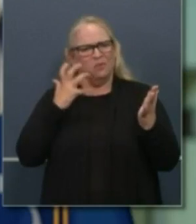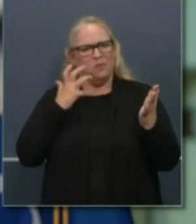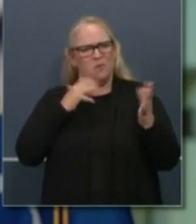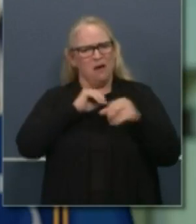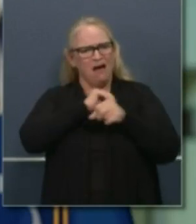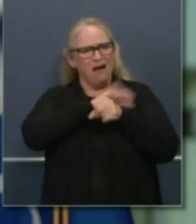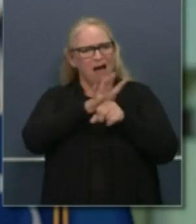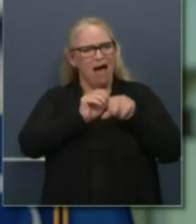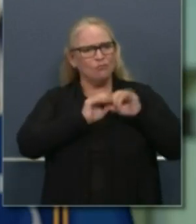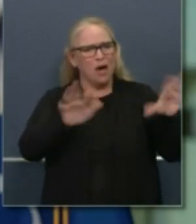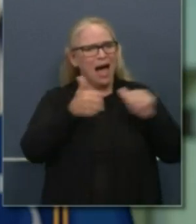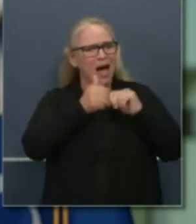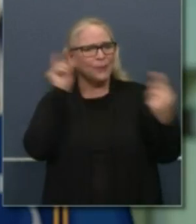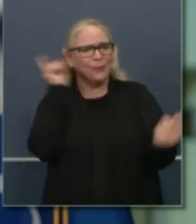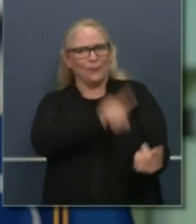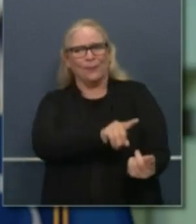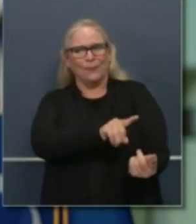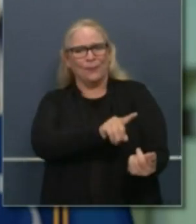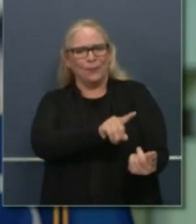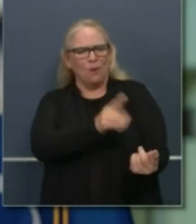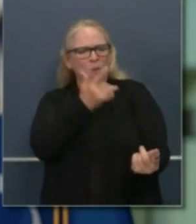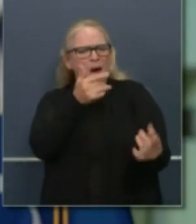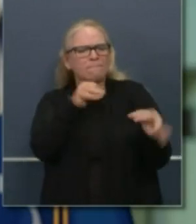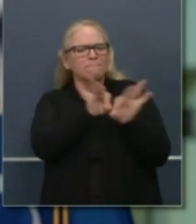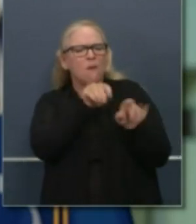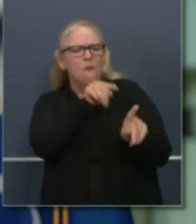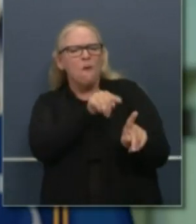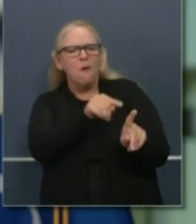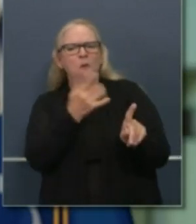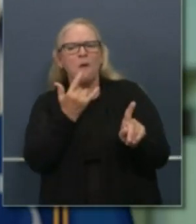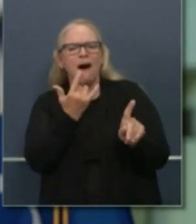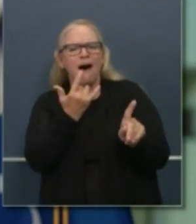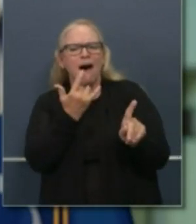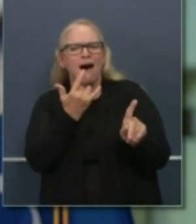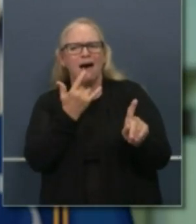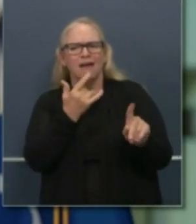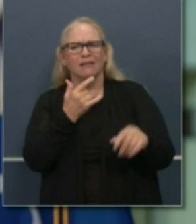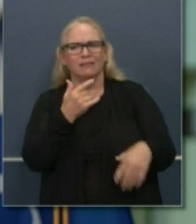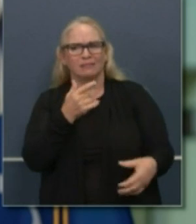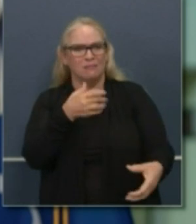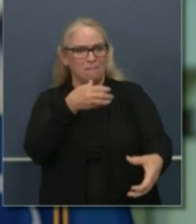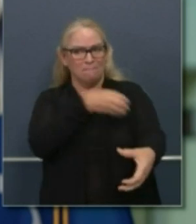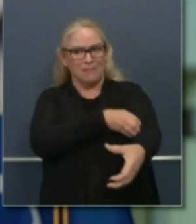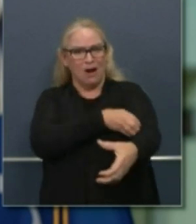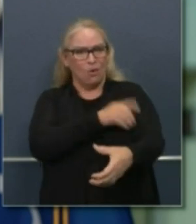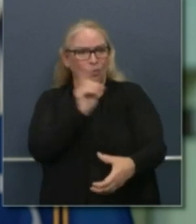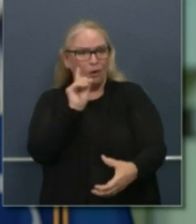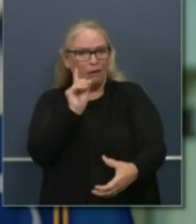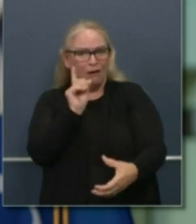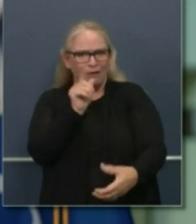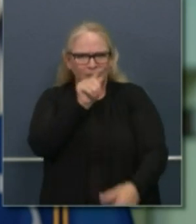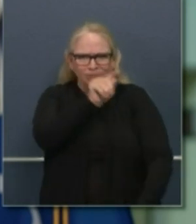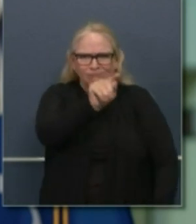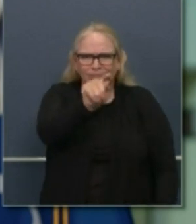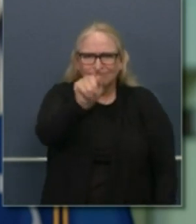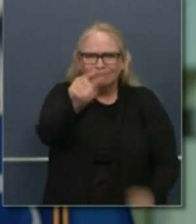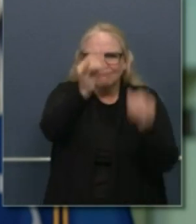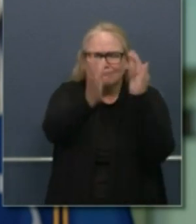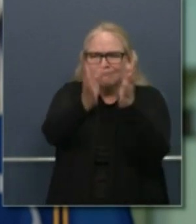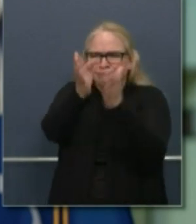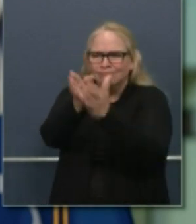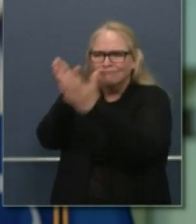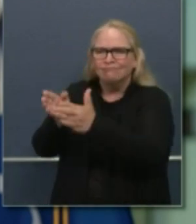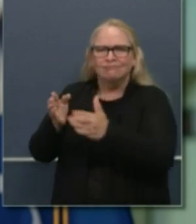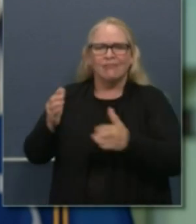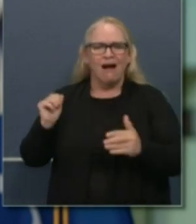and the importance and potency of our own individual choices, our own personal responsibility as it relates